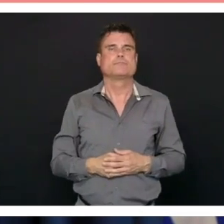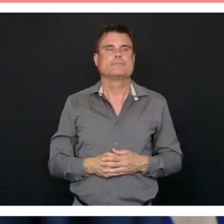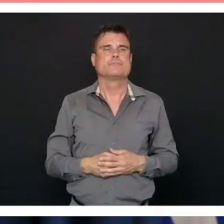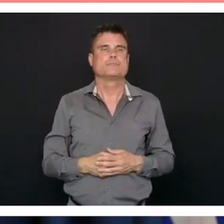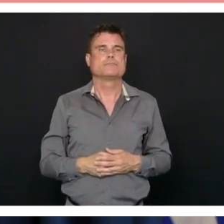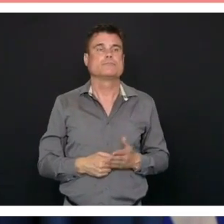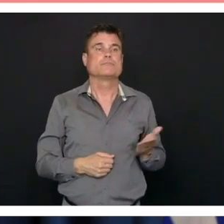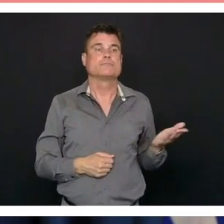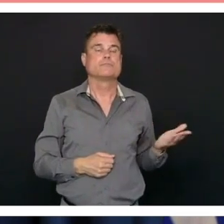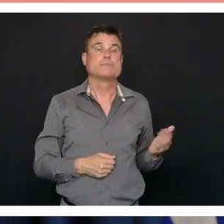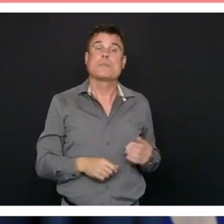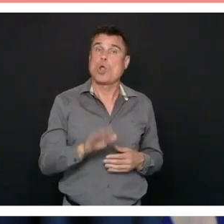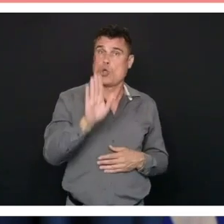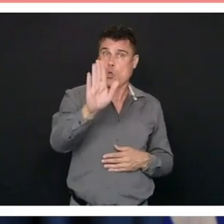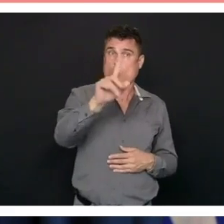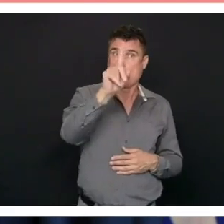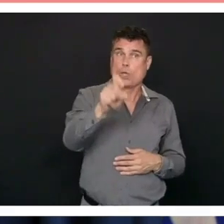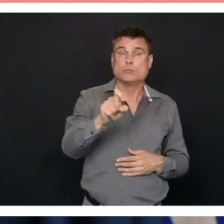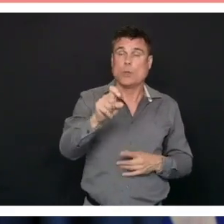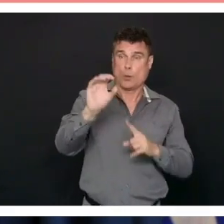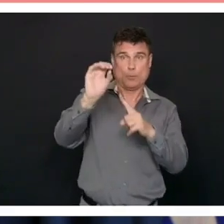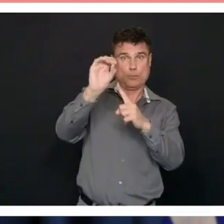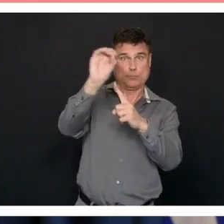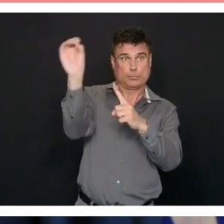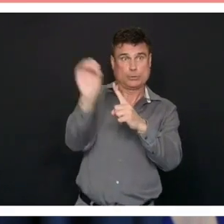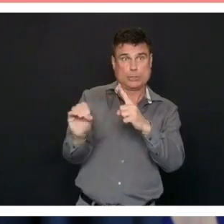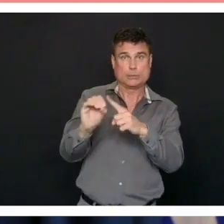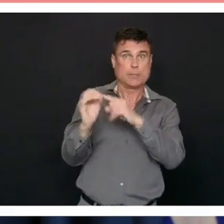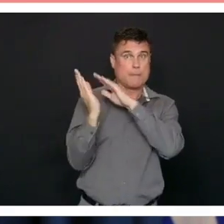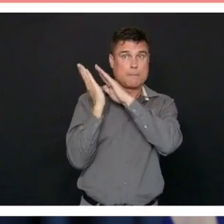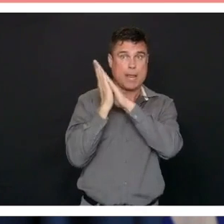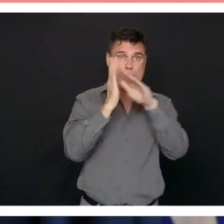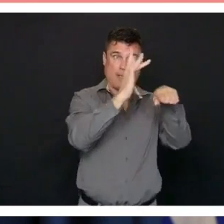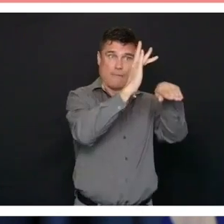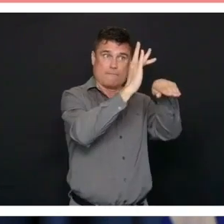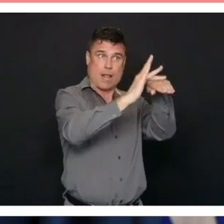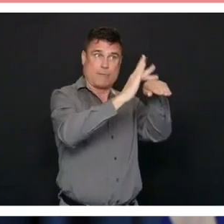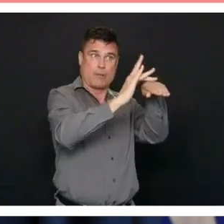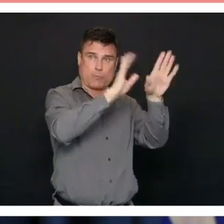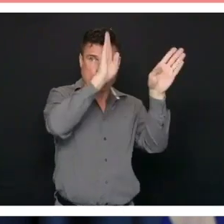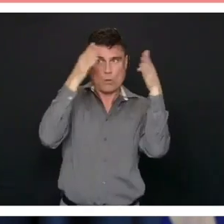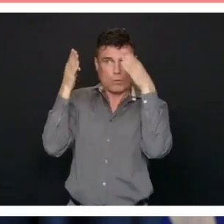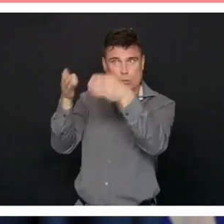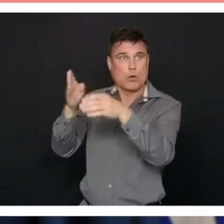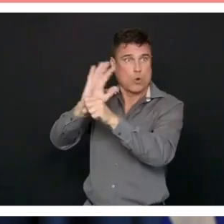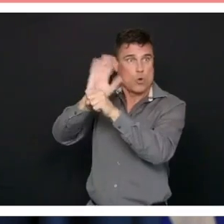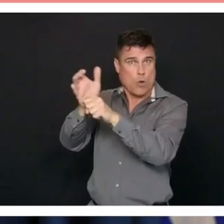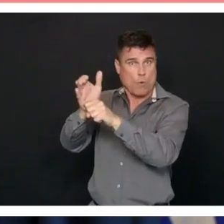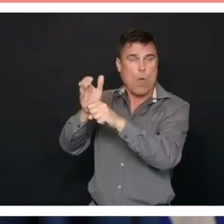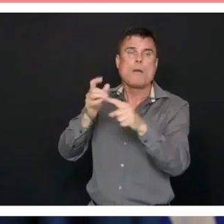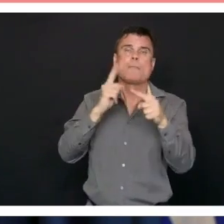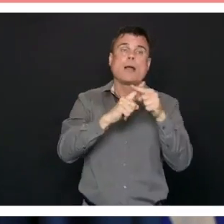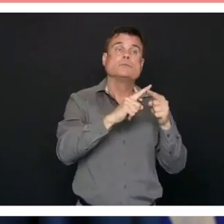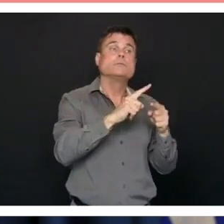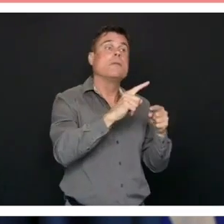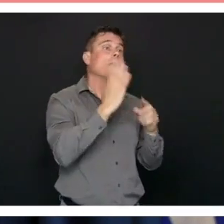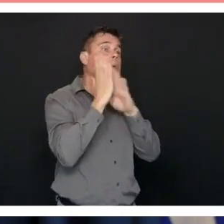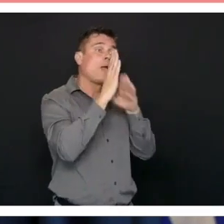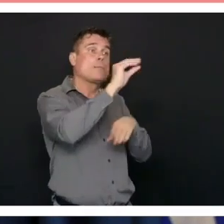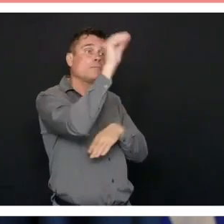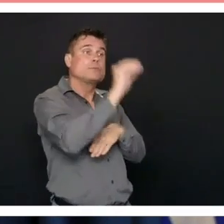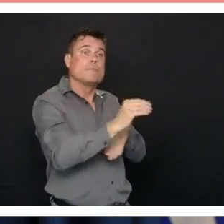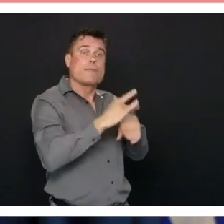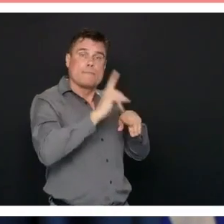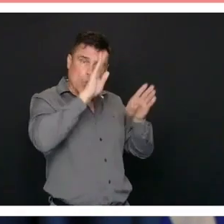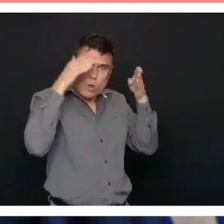would be COVID beds, etc. So we obviously have considered that, including looking at critical care. So there's some surgeries that